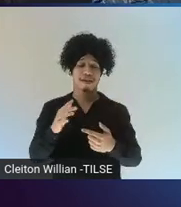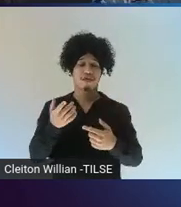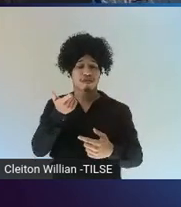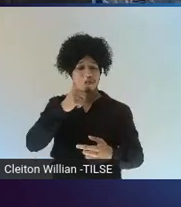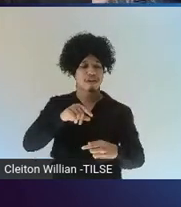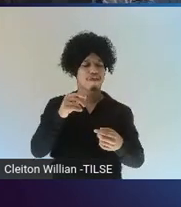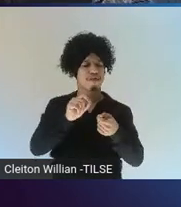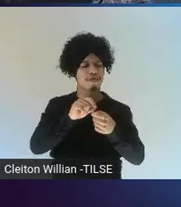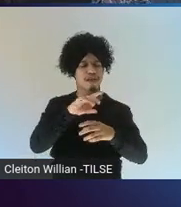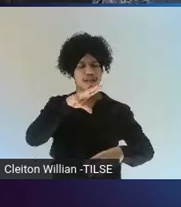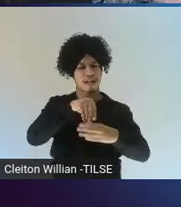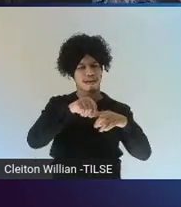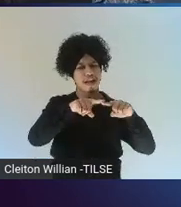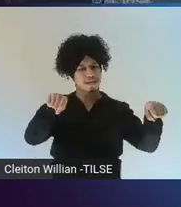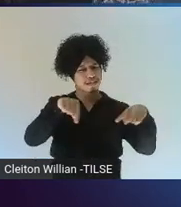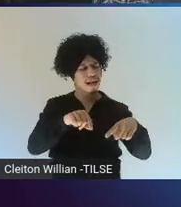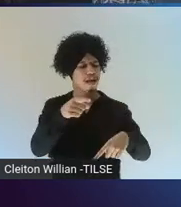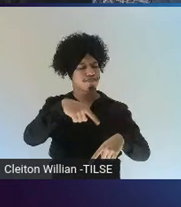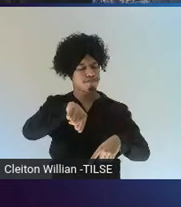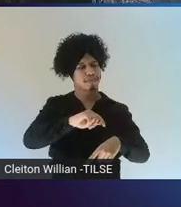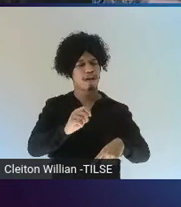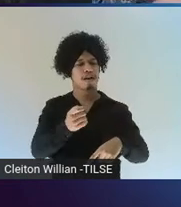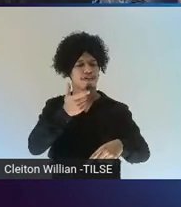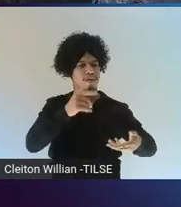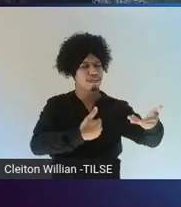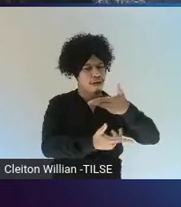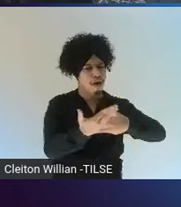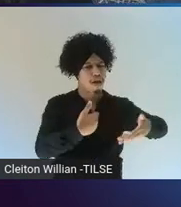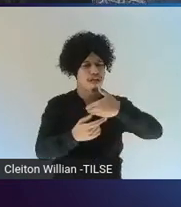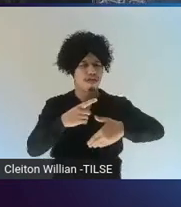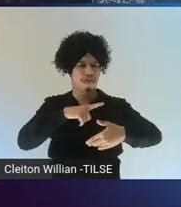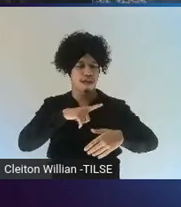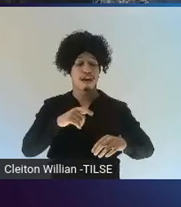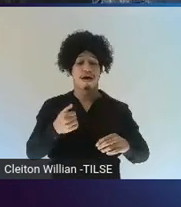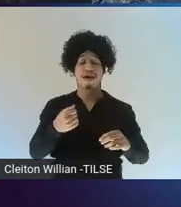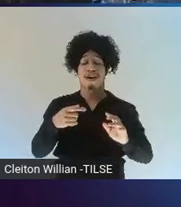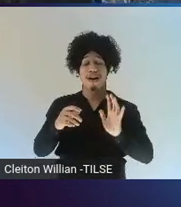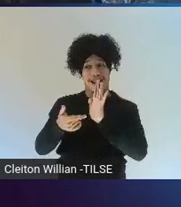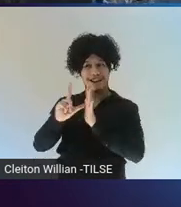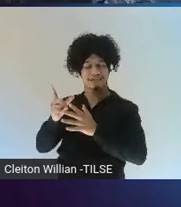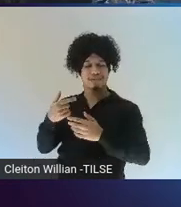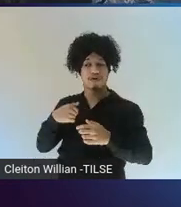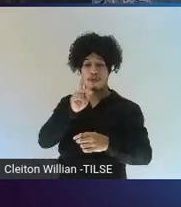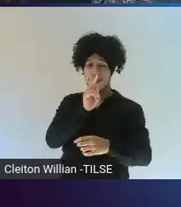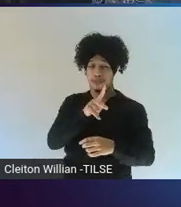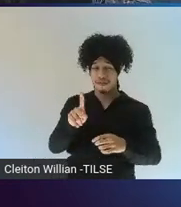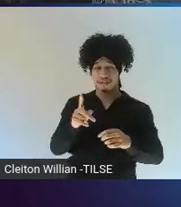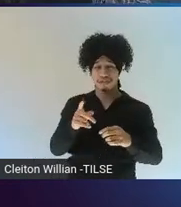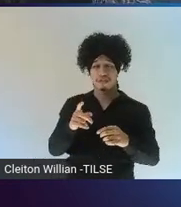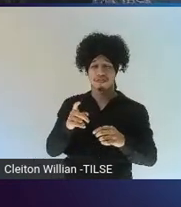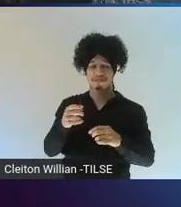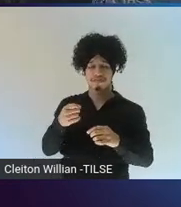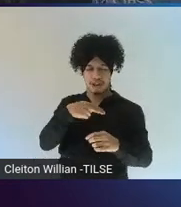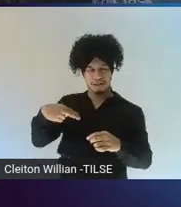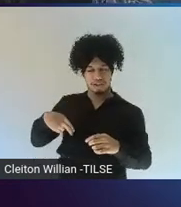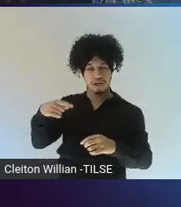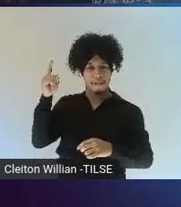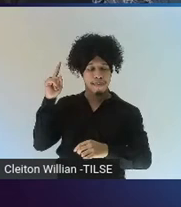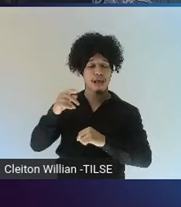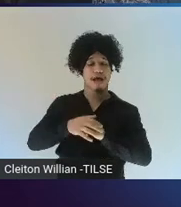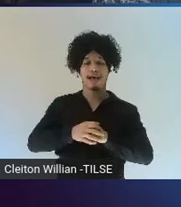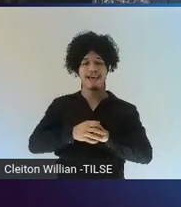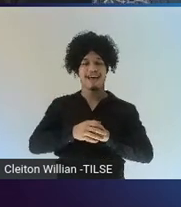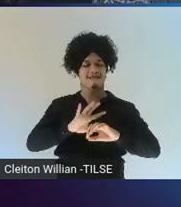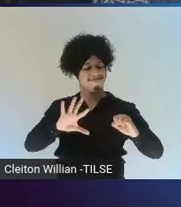So, where professors were not confident in their ability to teach in English and where the